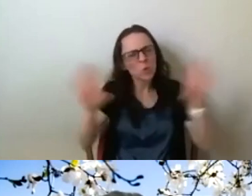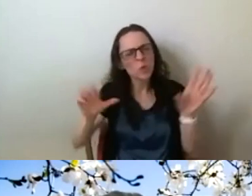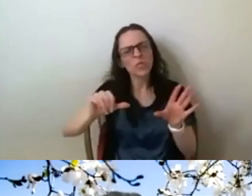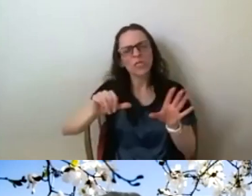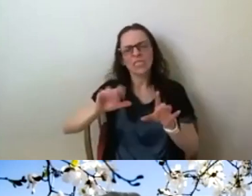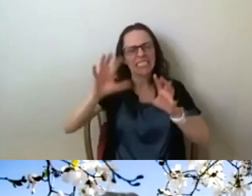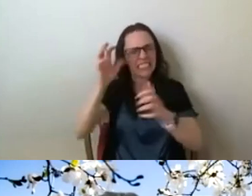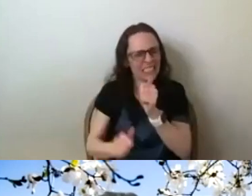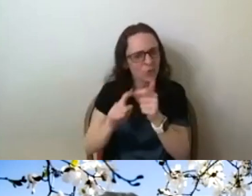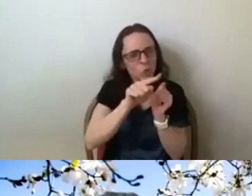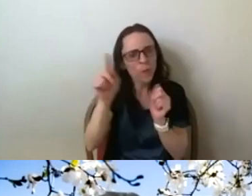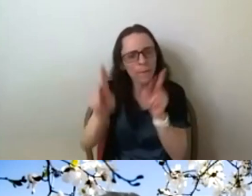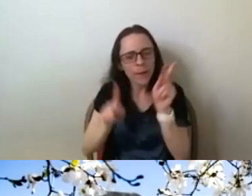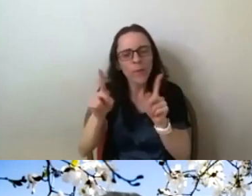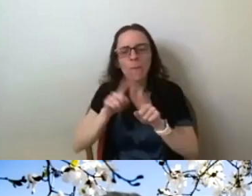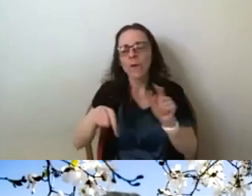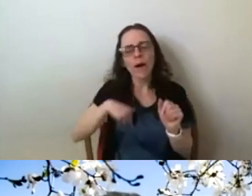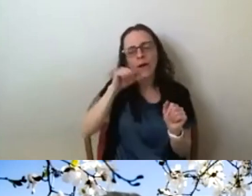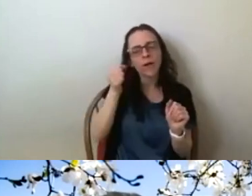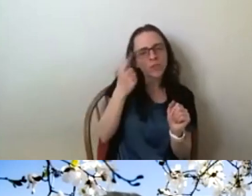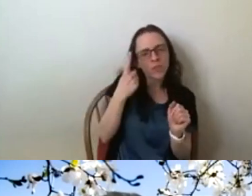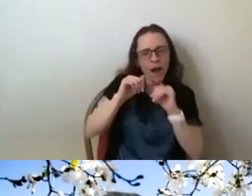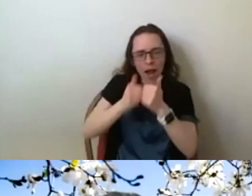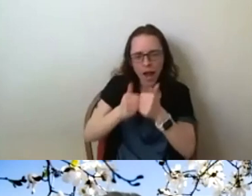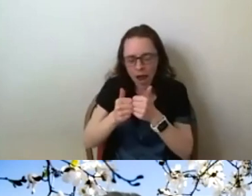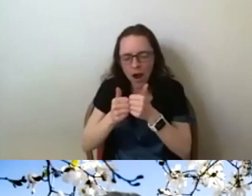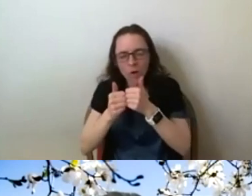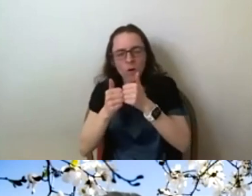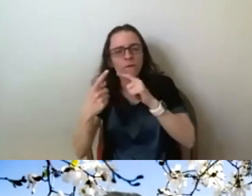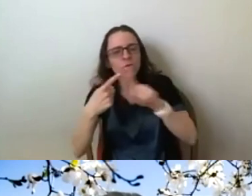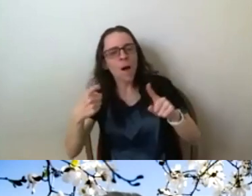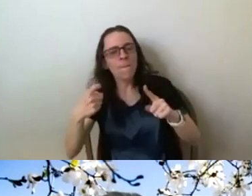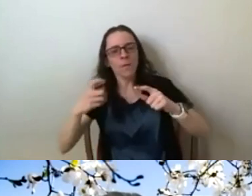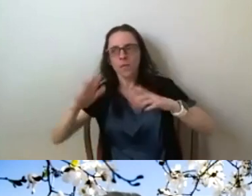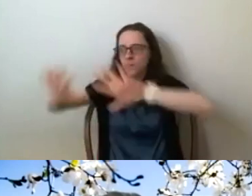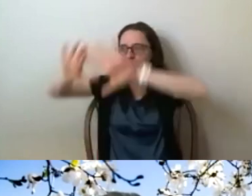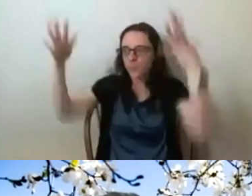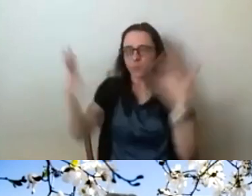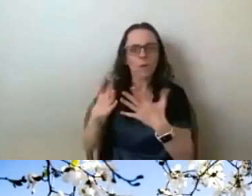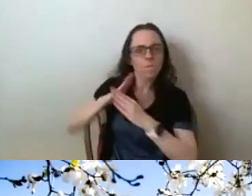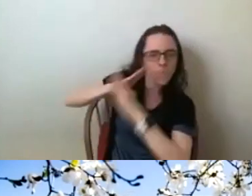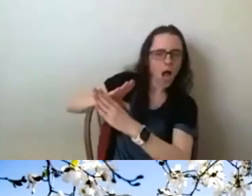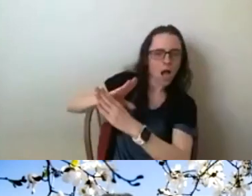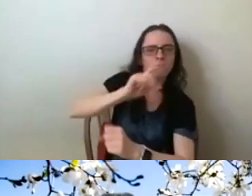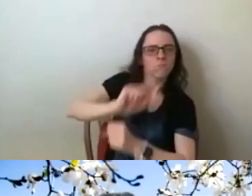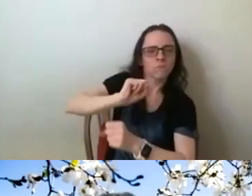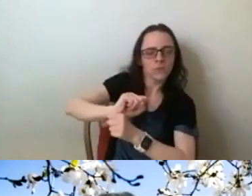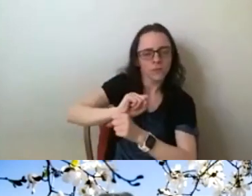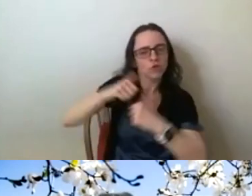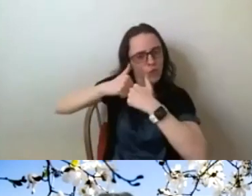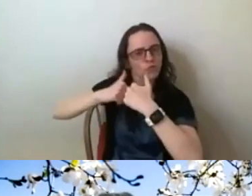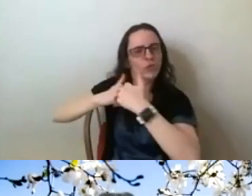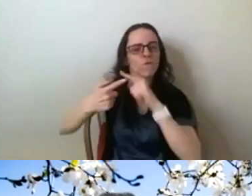structurally they were actually blocked from accessing certain kinds of, of social goods. Is that,